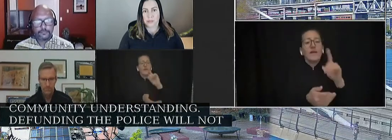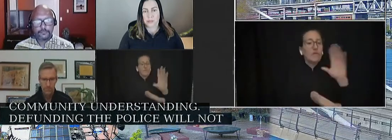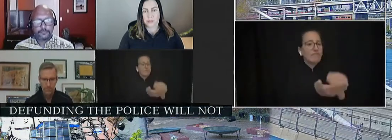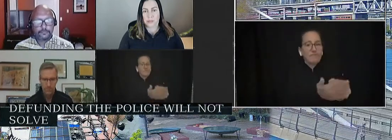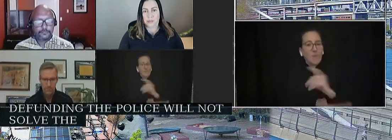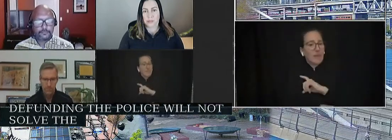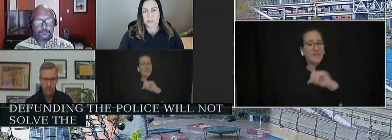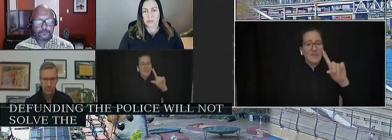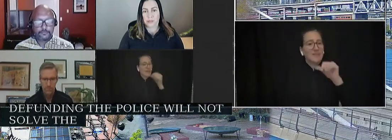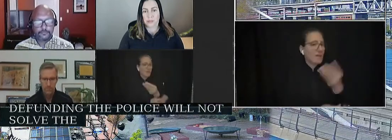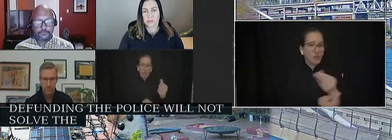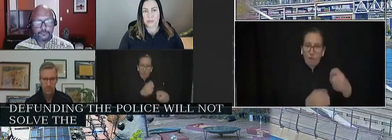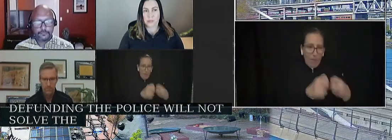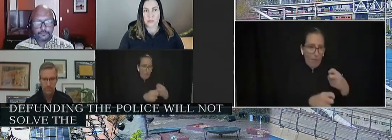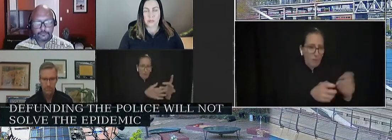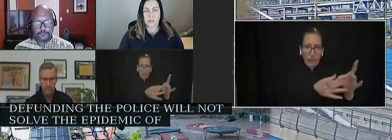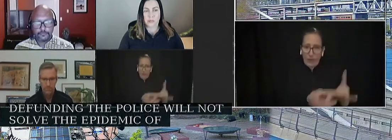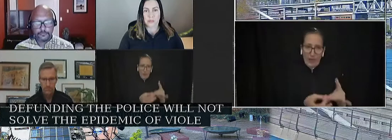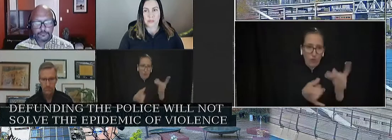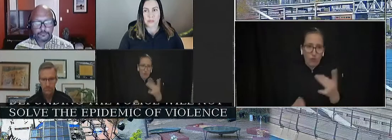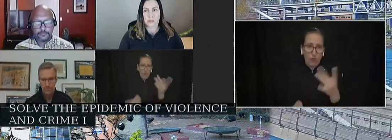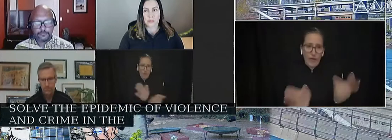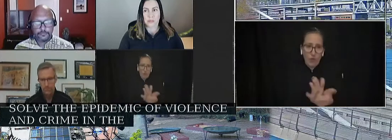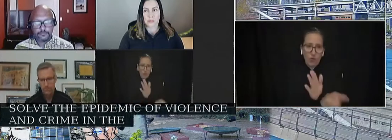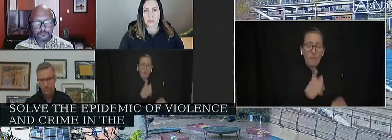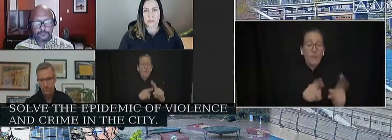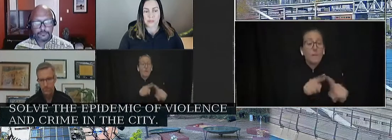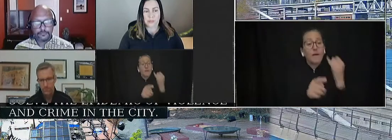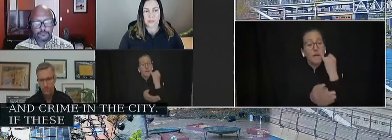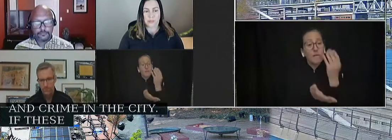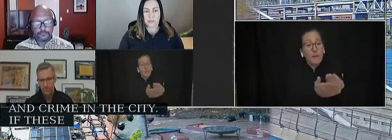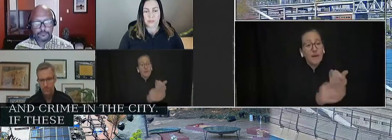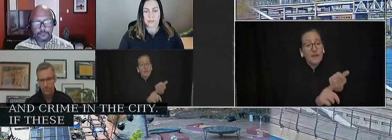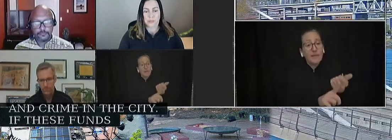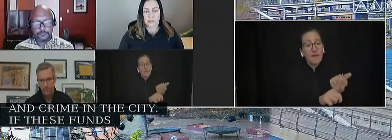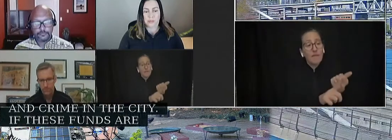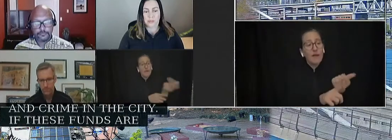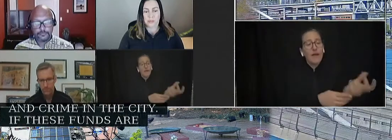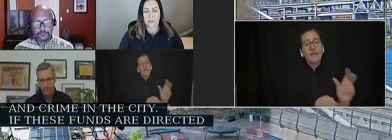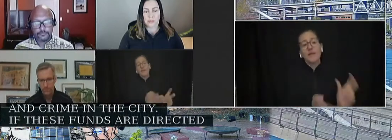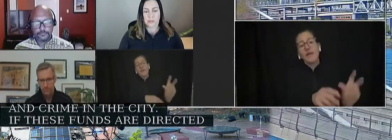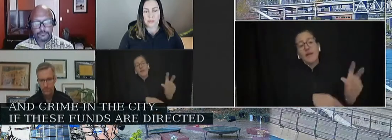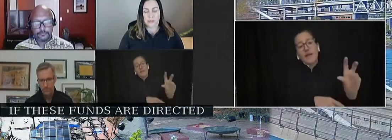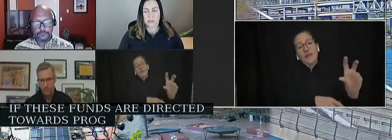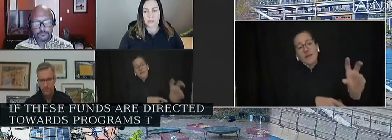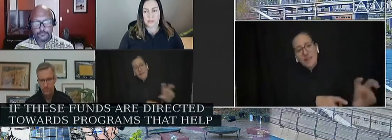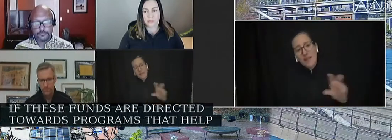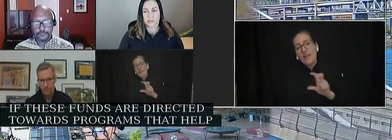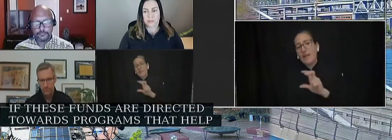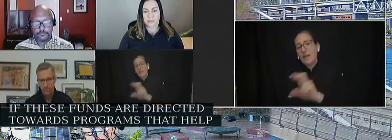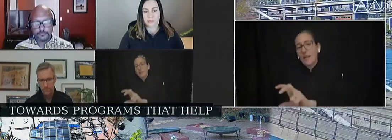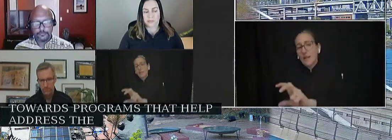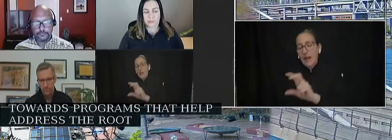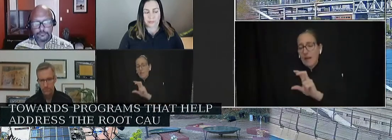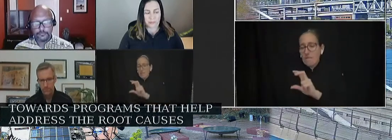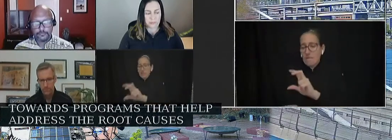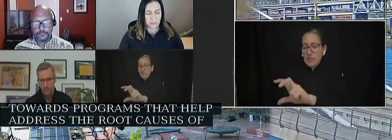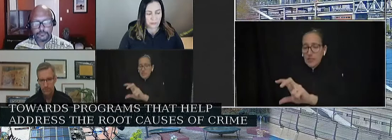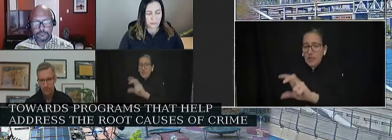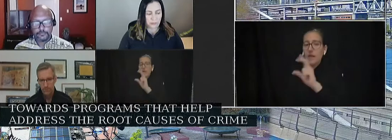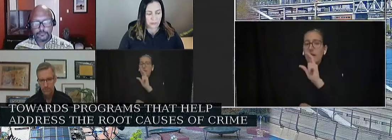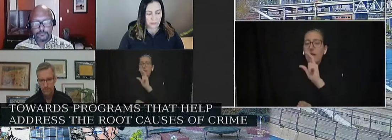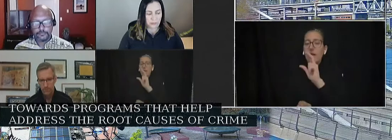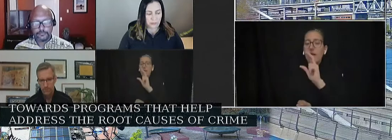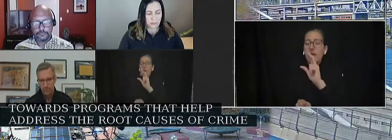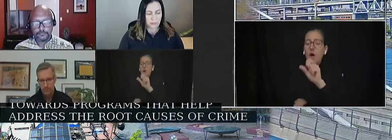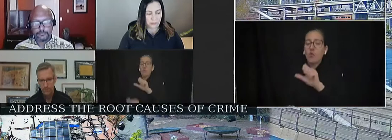in the city. But if these funds are directed toward programs that help address the root causes of crime, I believe the crime will cease. Houselessness,